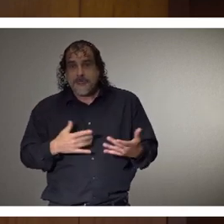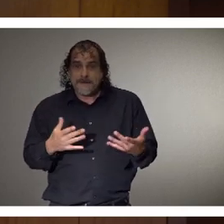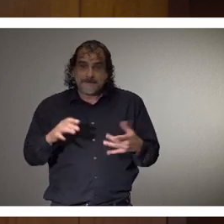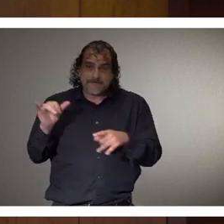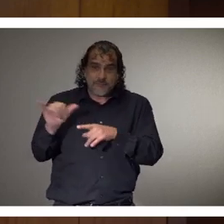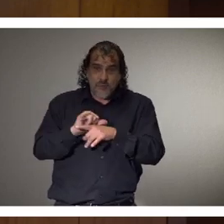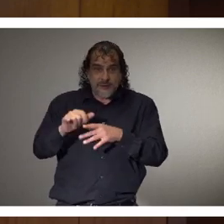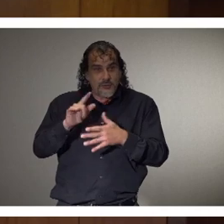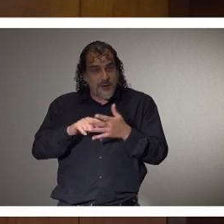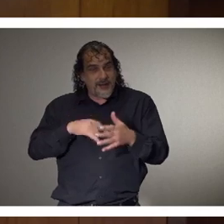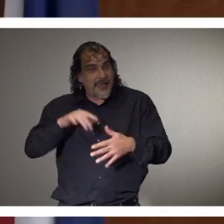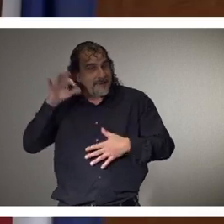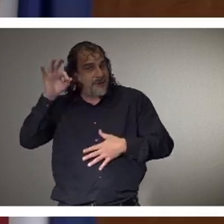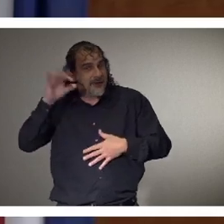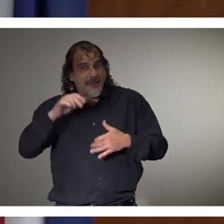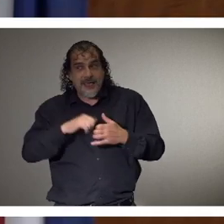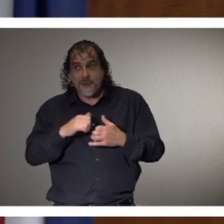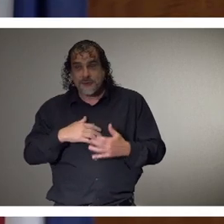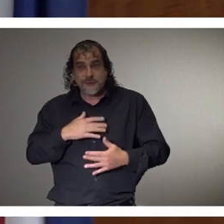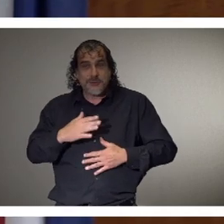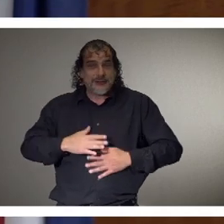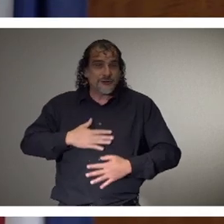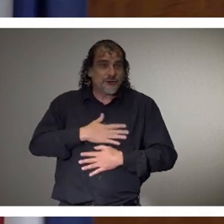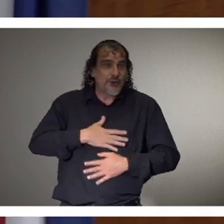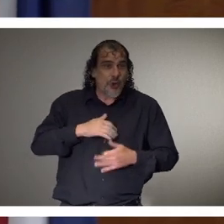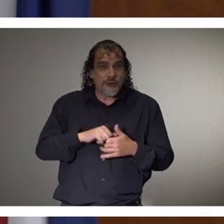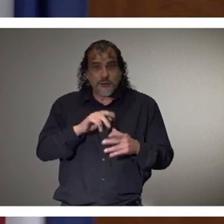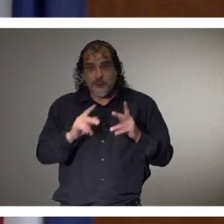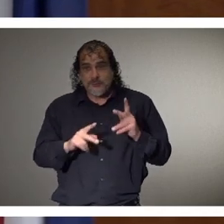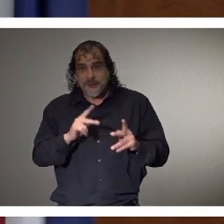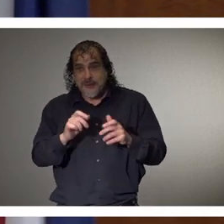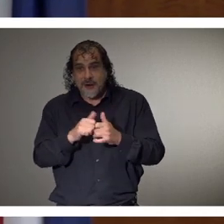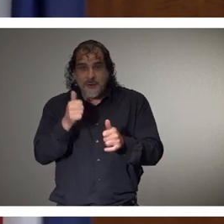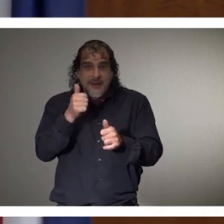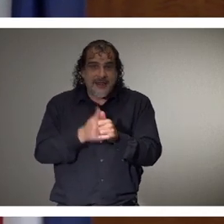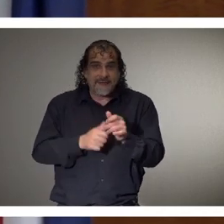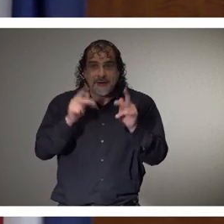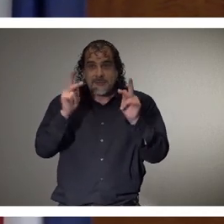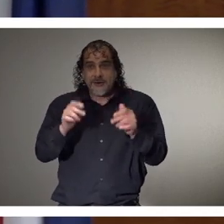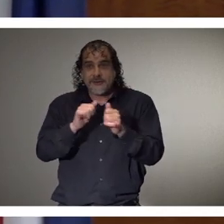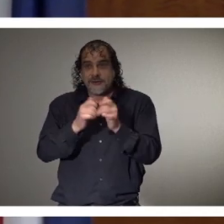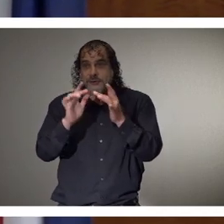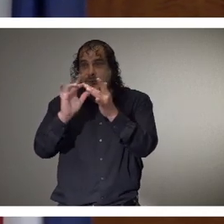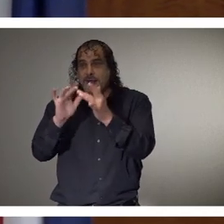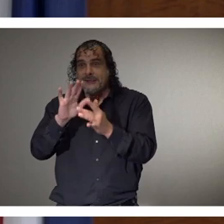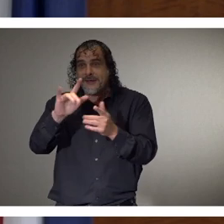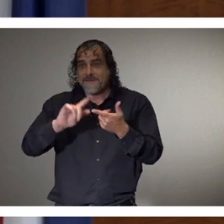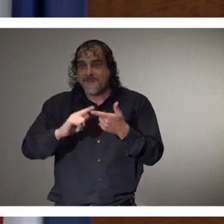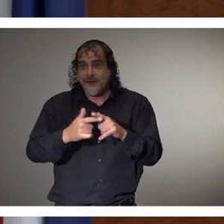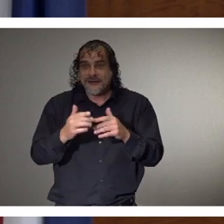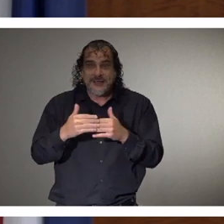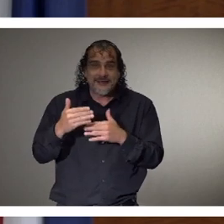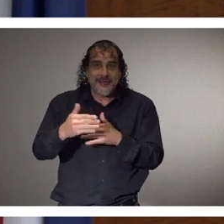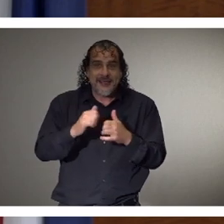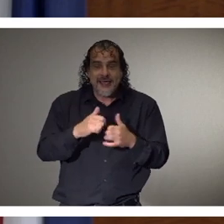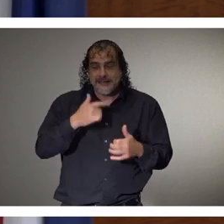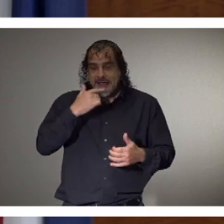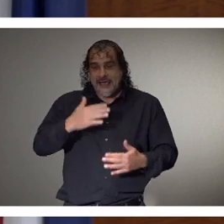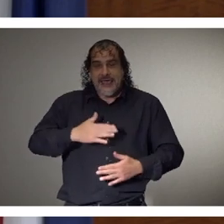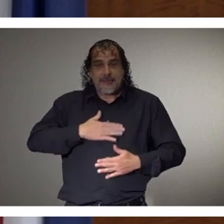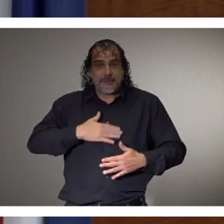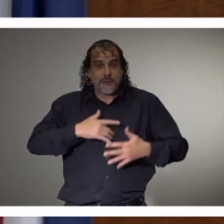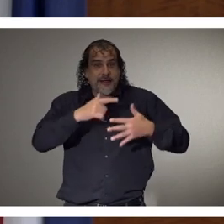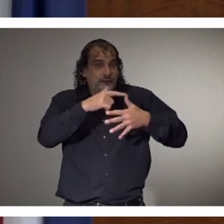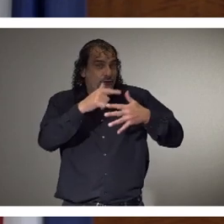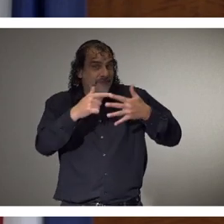preach. And as I said, I want to bring joy to Mississippians and I want every Mississippian to reach out to their friends and their neighbors. Uh, I've been asked to say happy birthday to